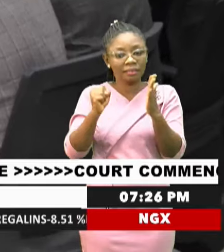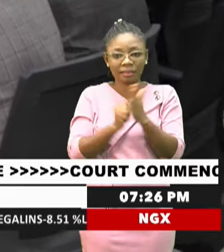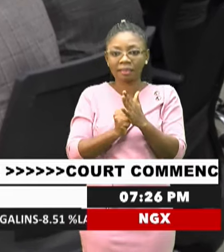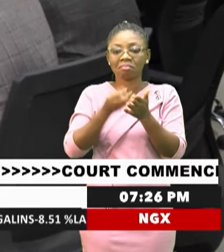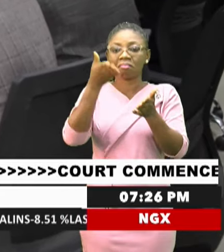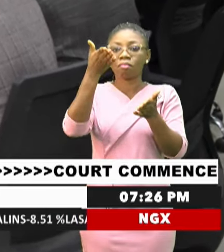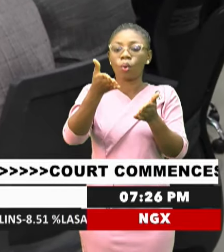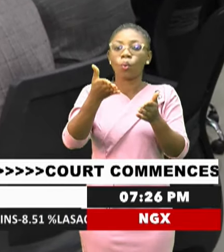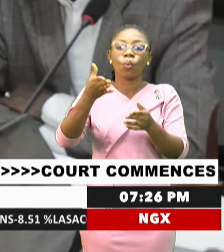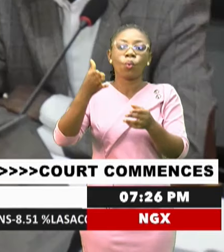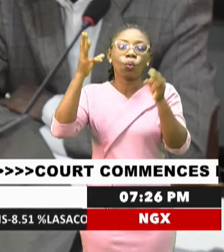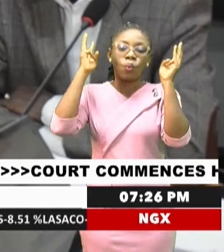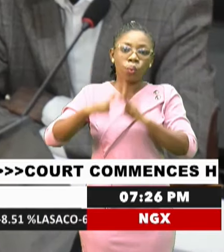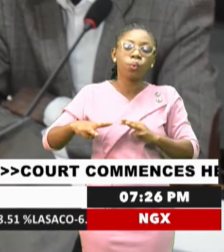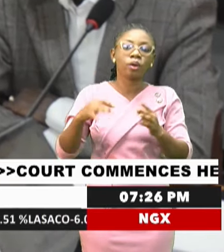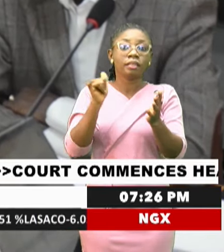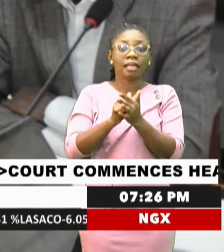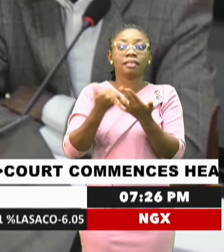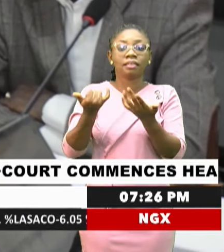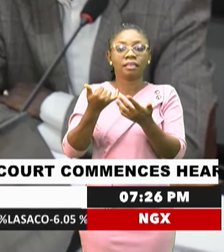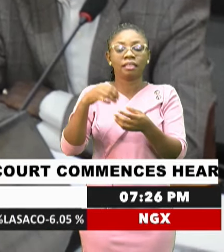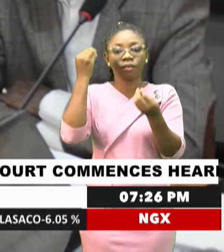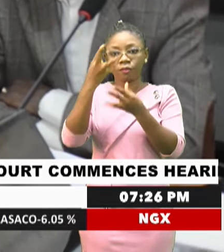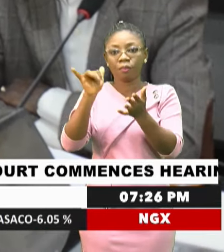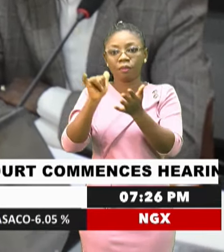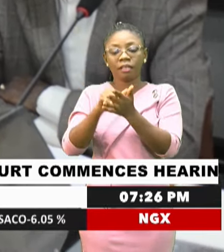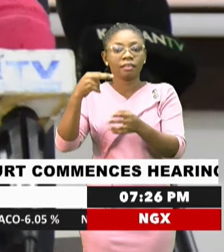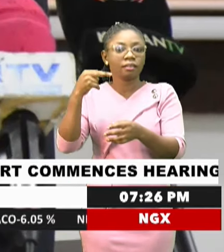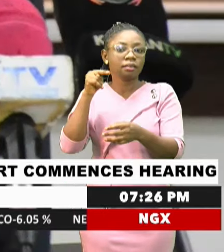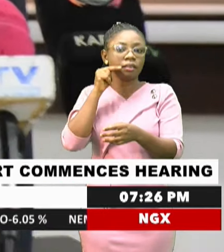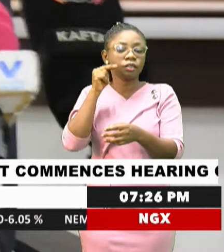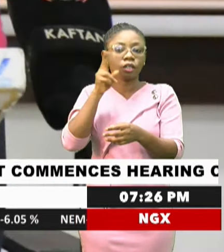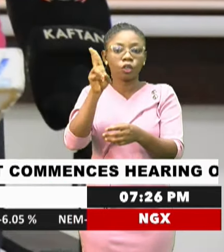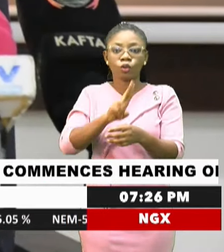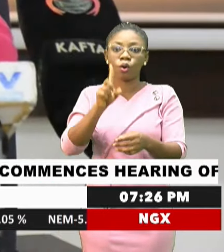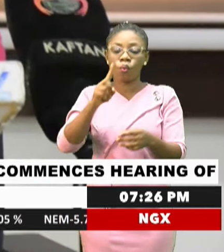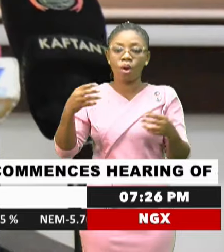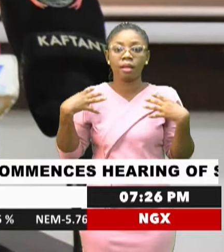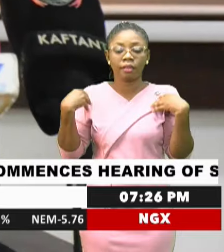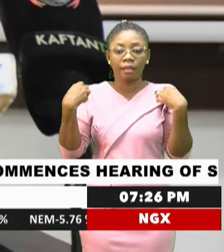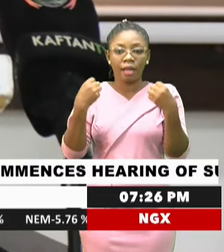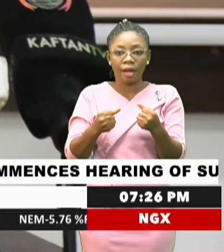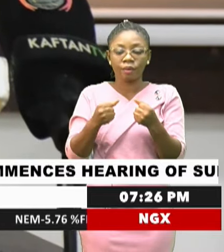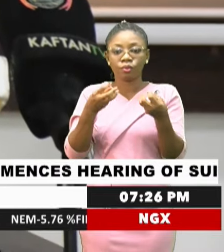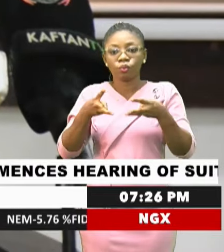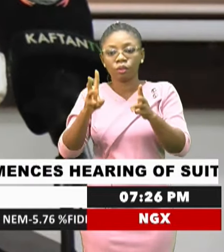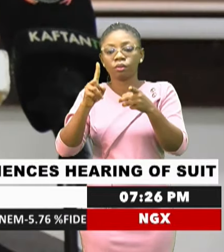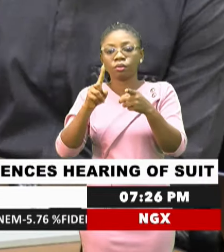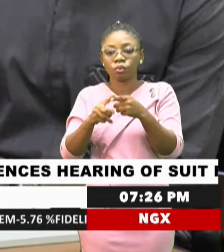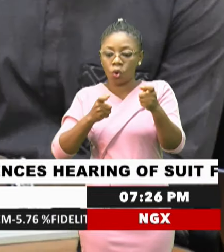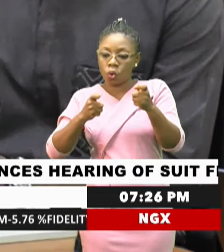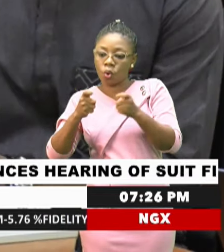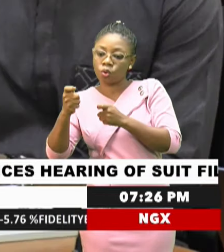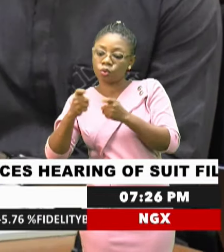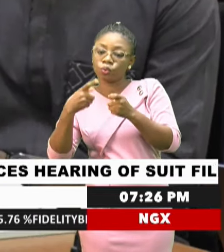-General Dr. Jide Idris says Nigeria is employing a One Health approach in the national response to control the spread of cholera,